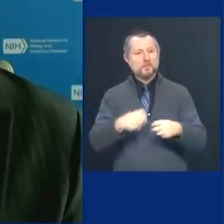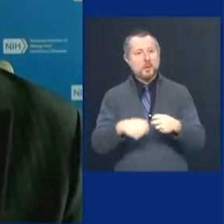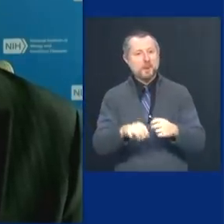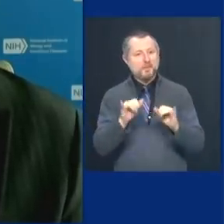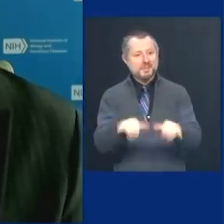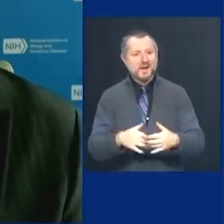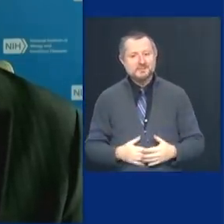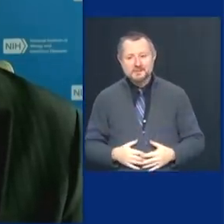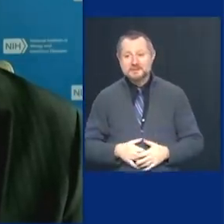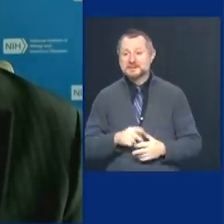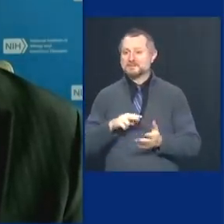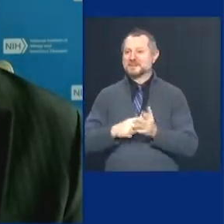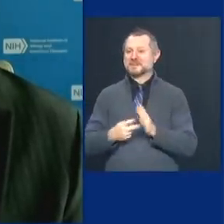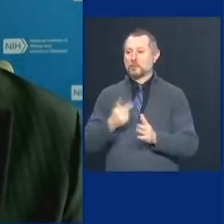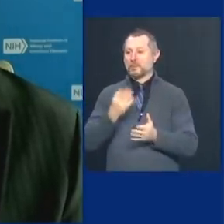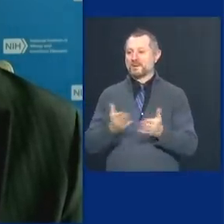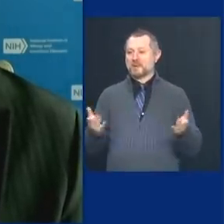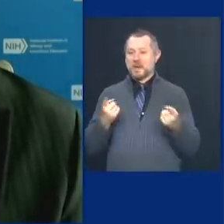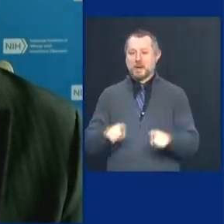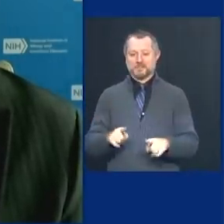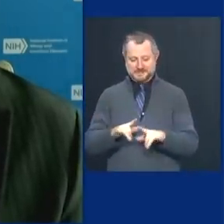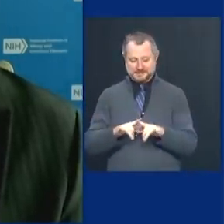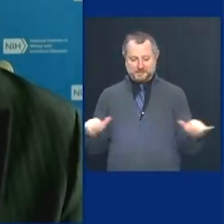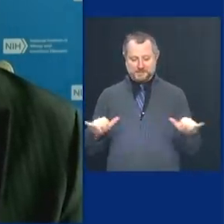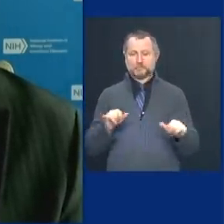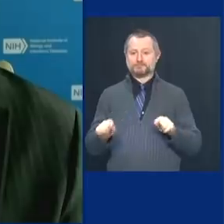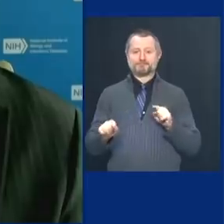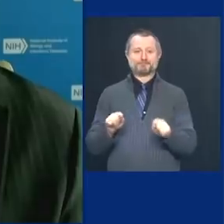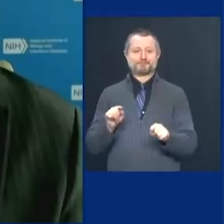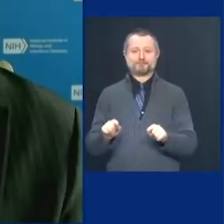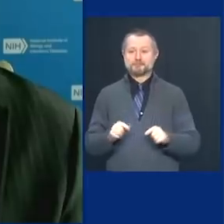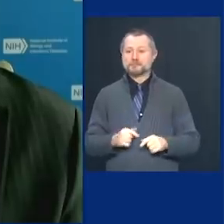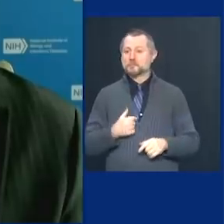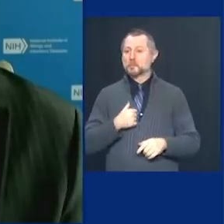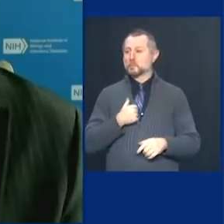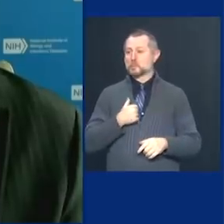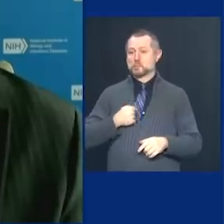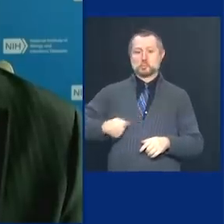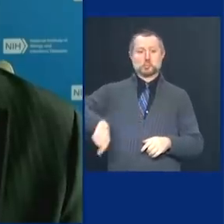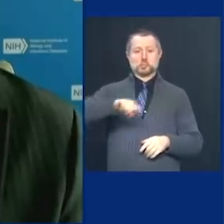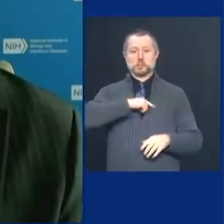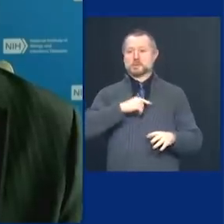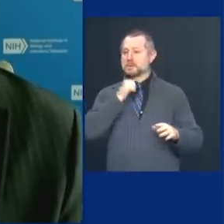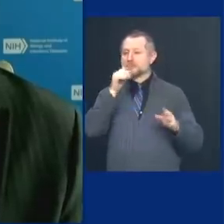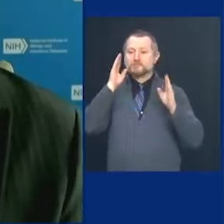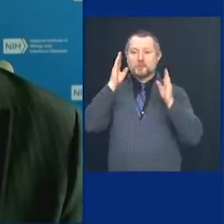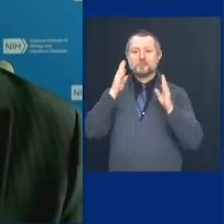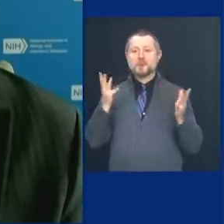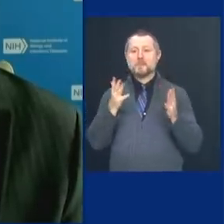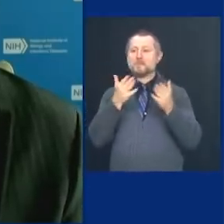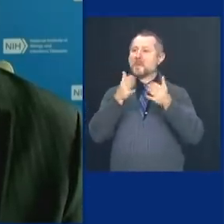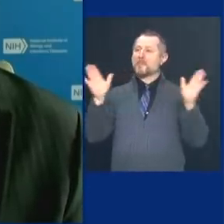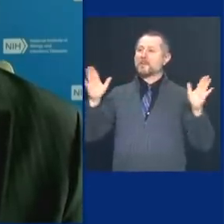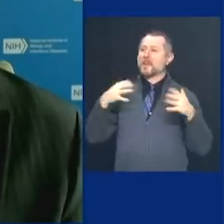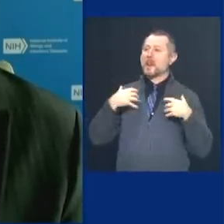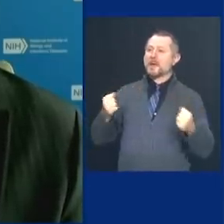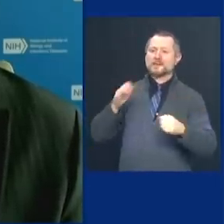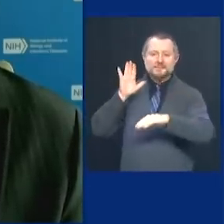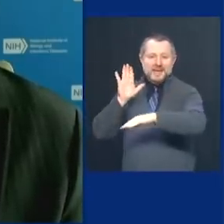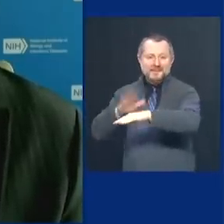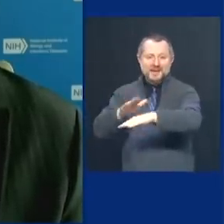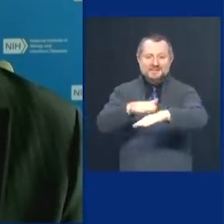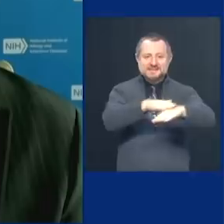things happen and we don't mitigate well, we don't listen to the public health measures that we need to follow,